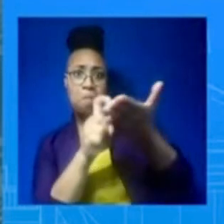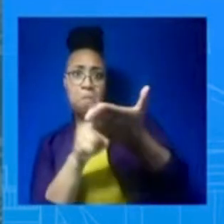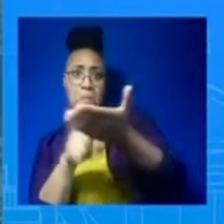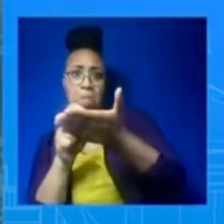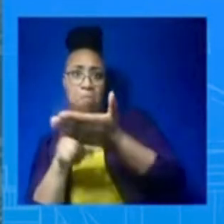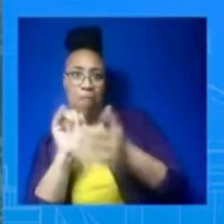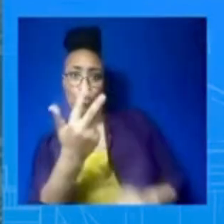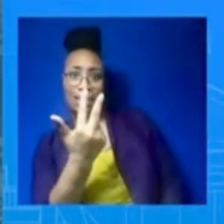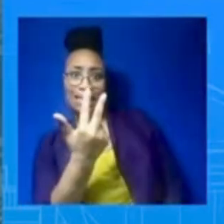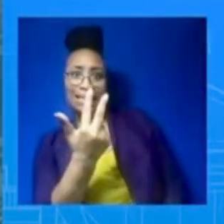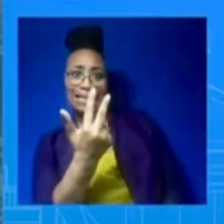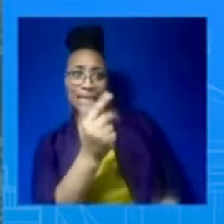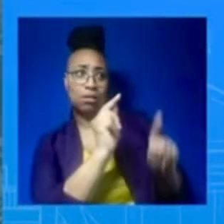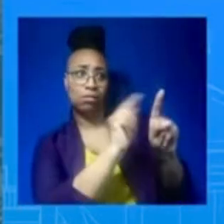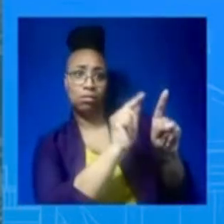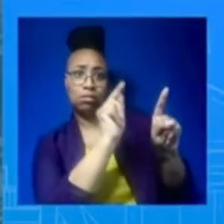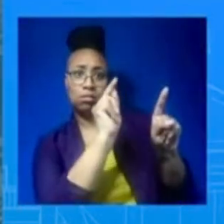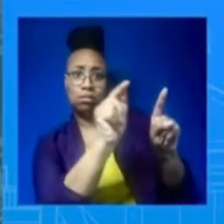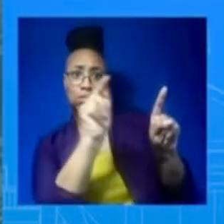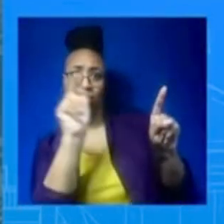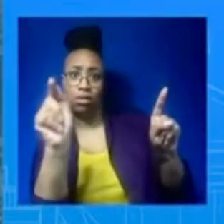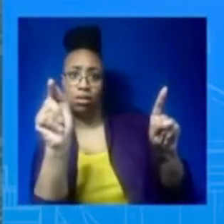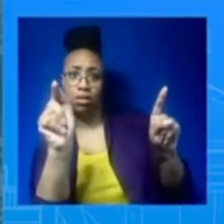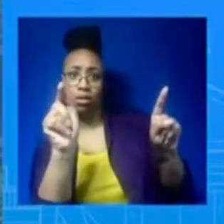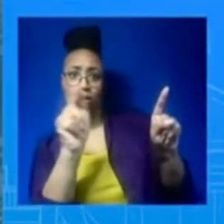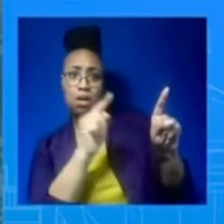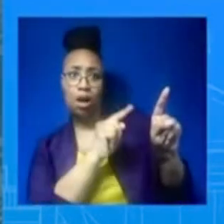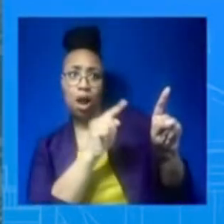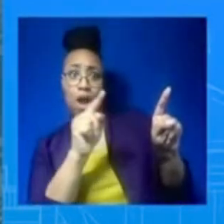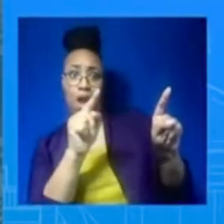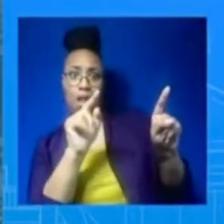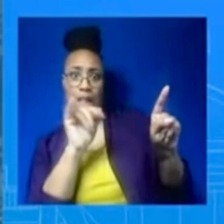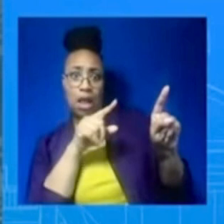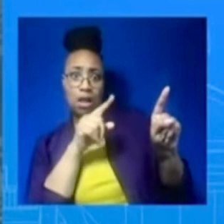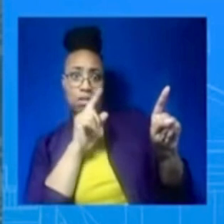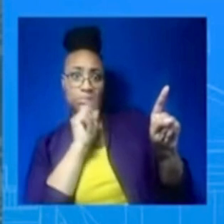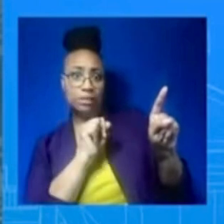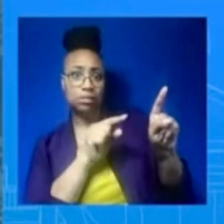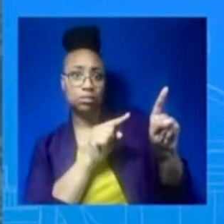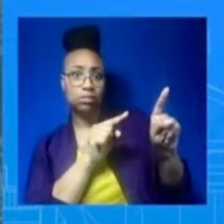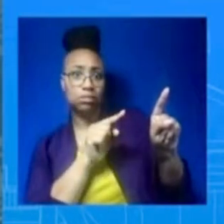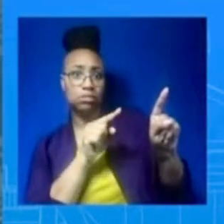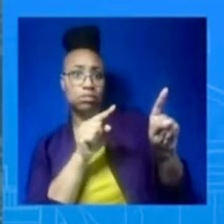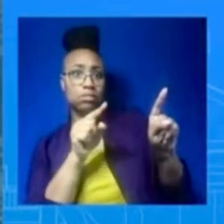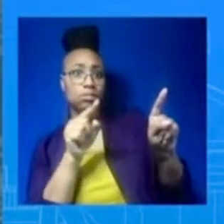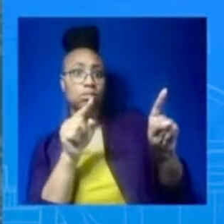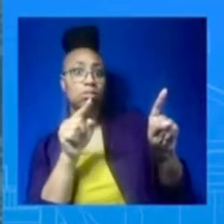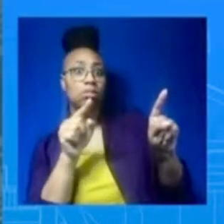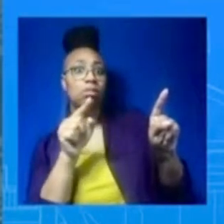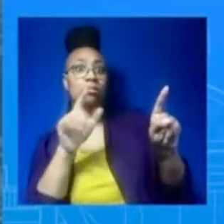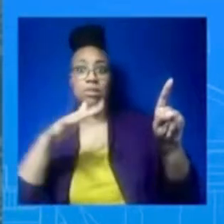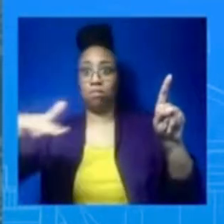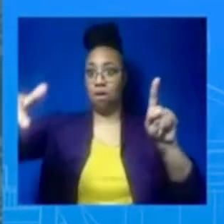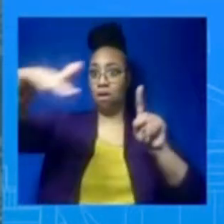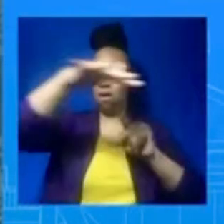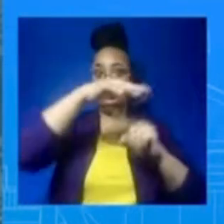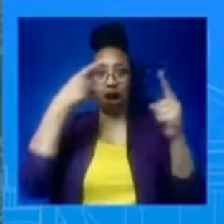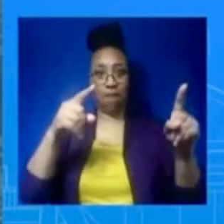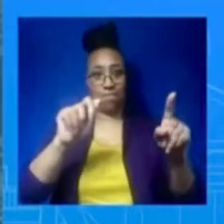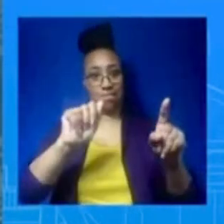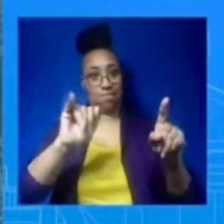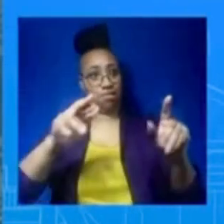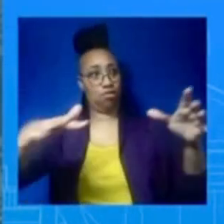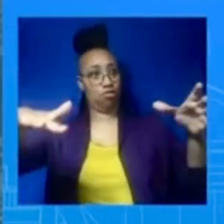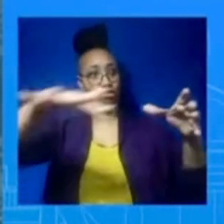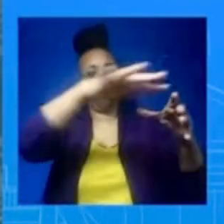airspace. They're also at altitudes that could affect the safety of civilian air traffic, and based